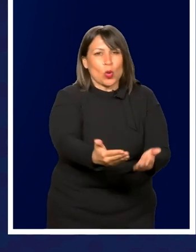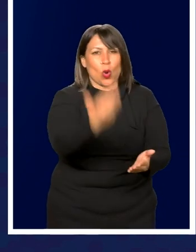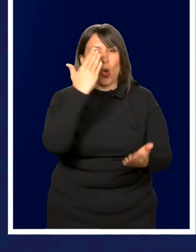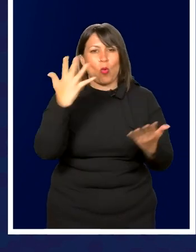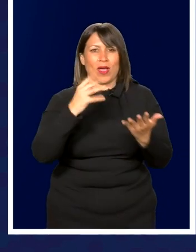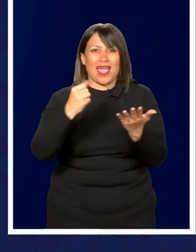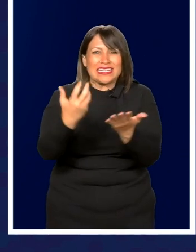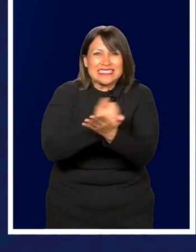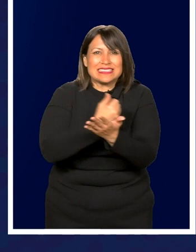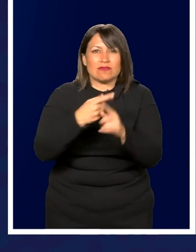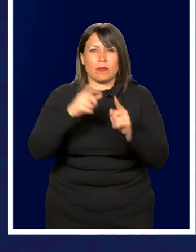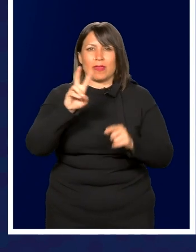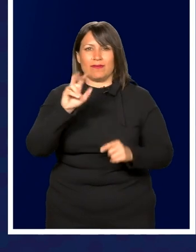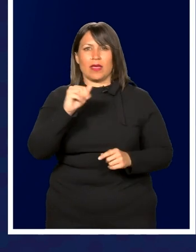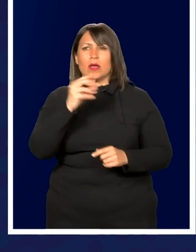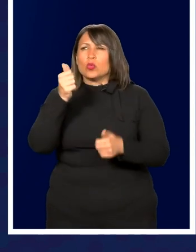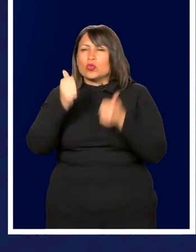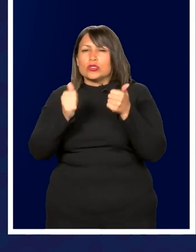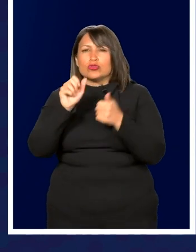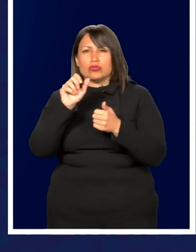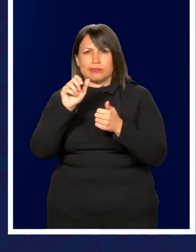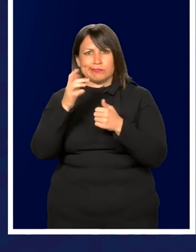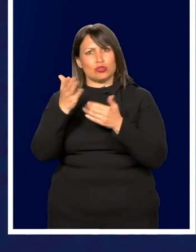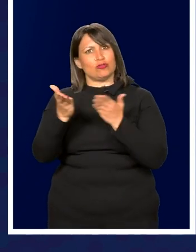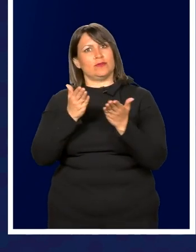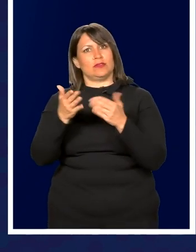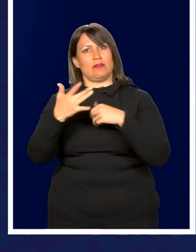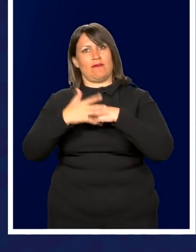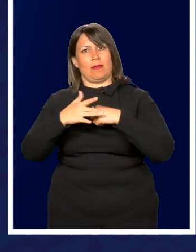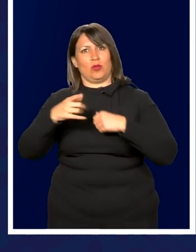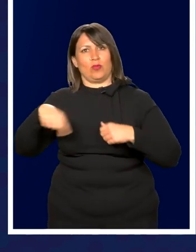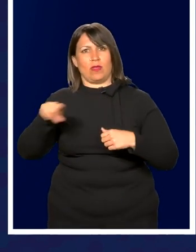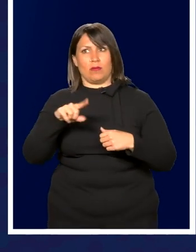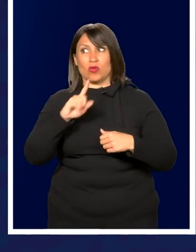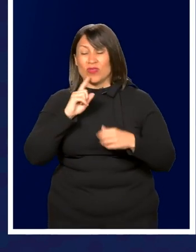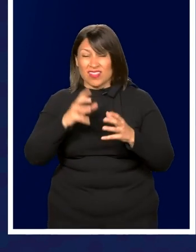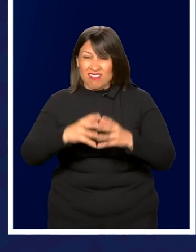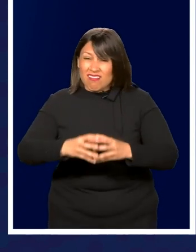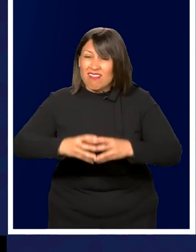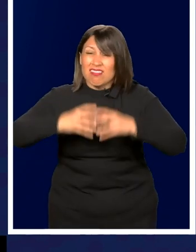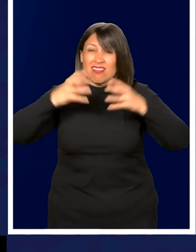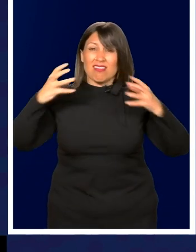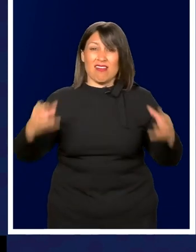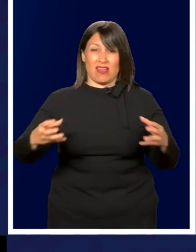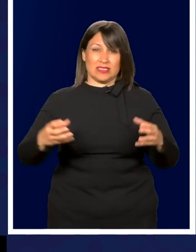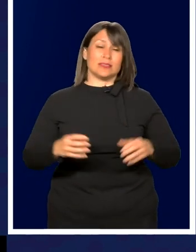them through the VA and what services are available to them, and it is a lot.